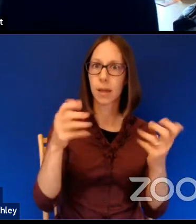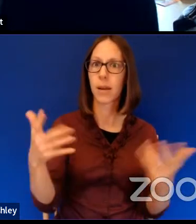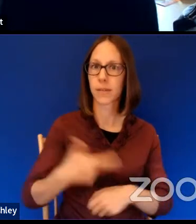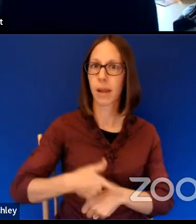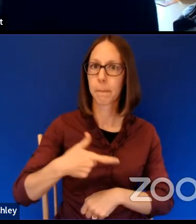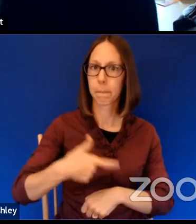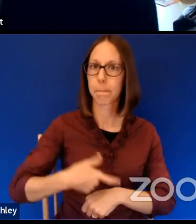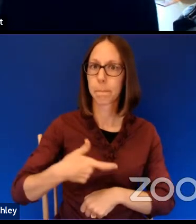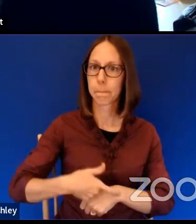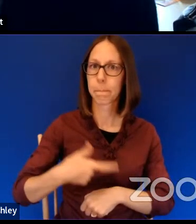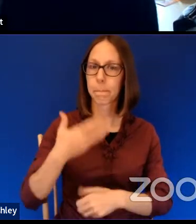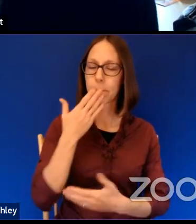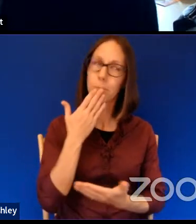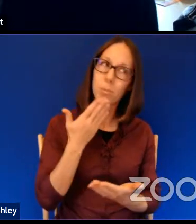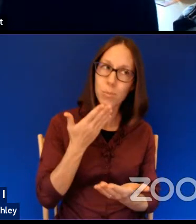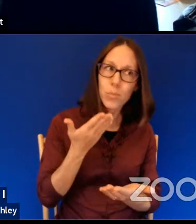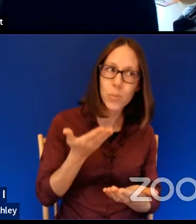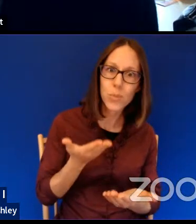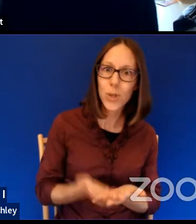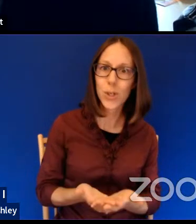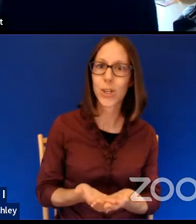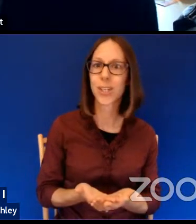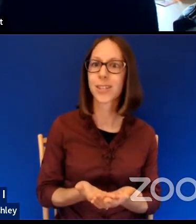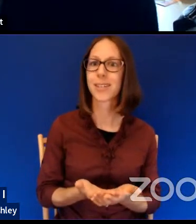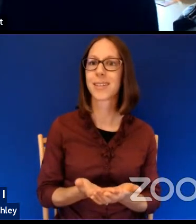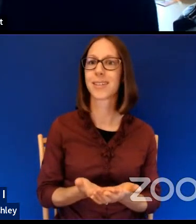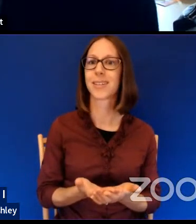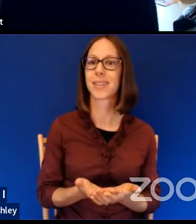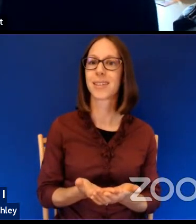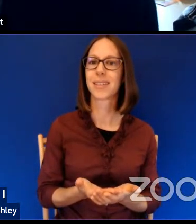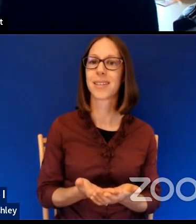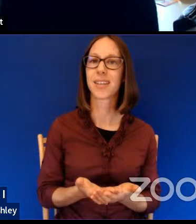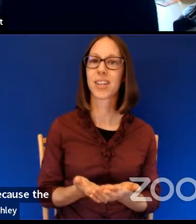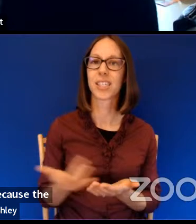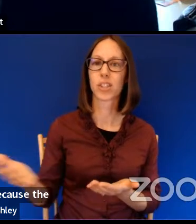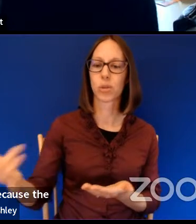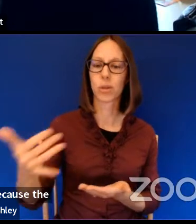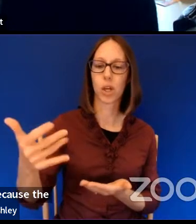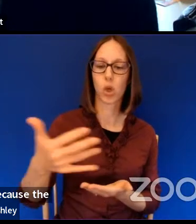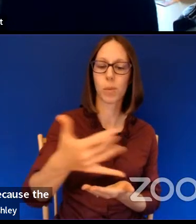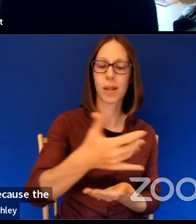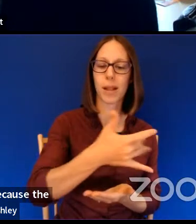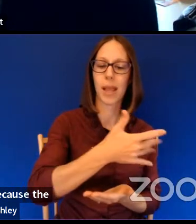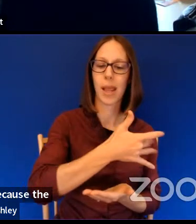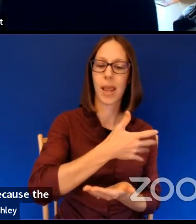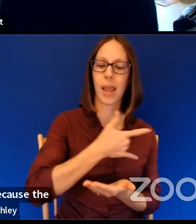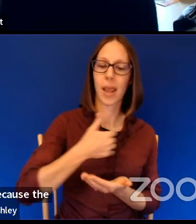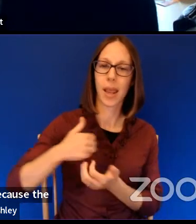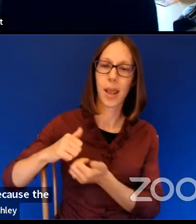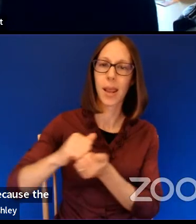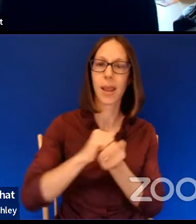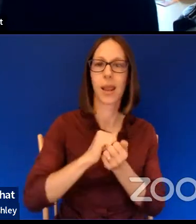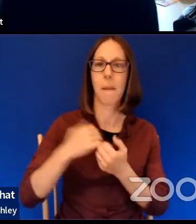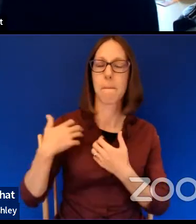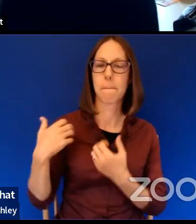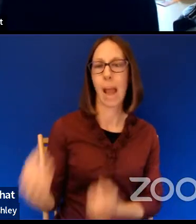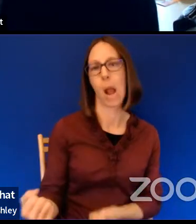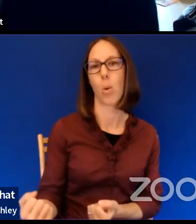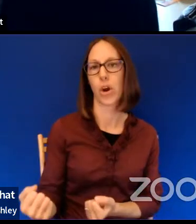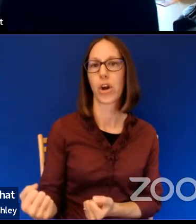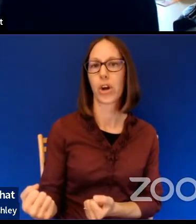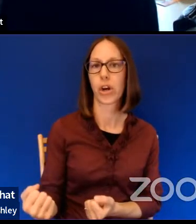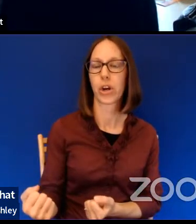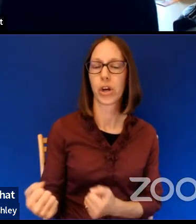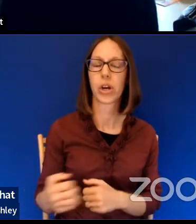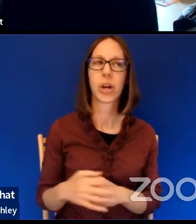which is good, uh, I think because they accumulate a kind of power, uh, over that time. And